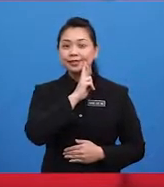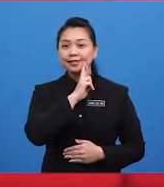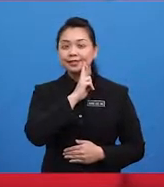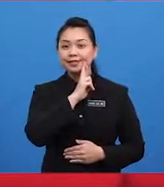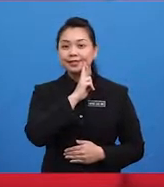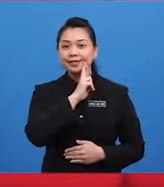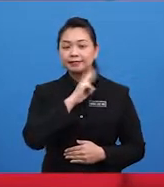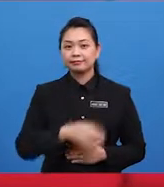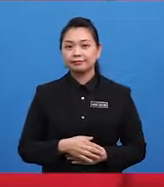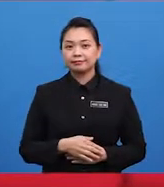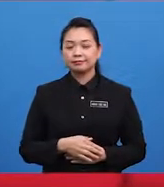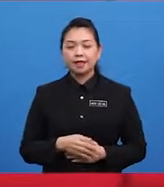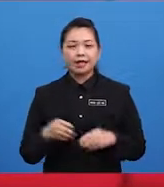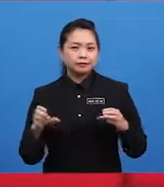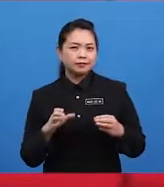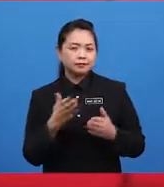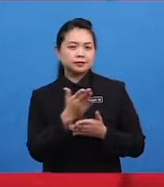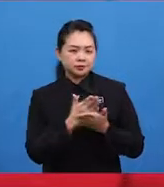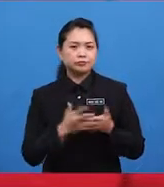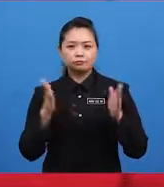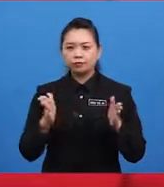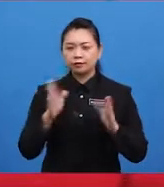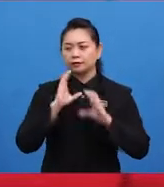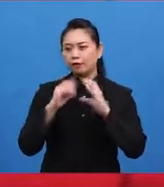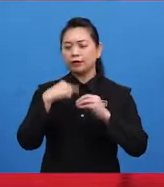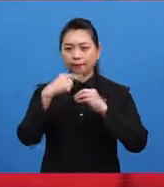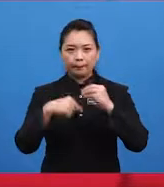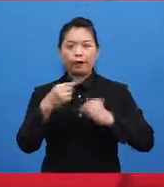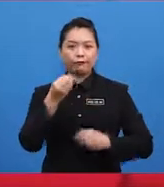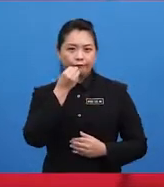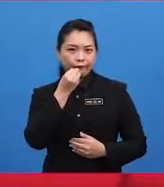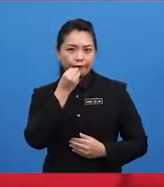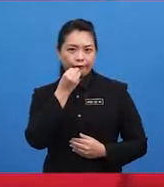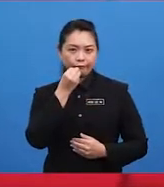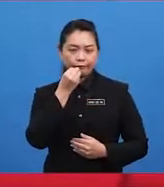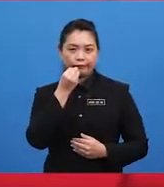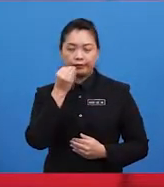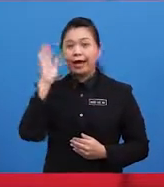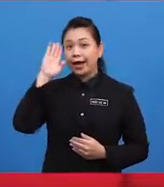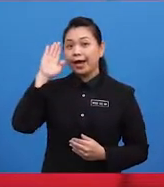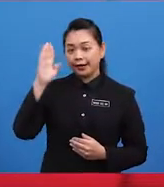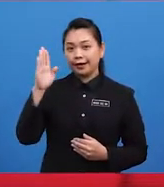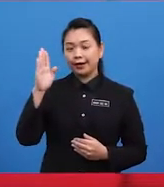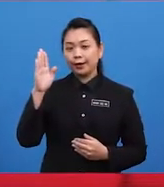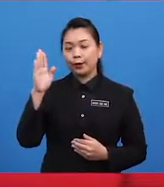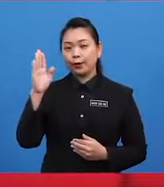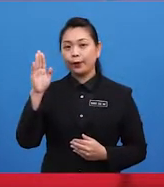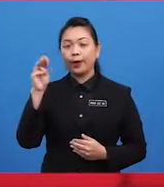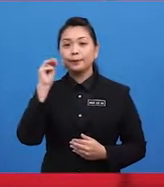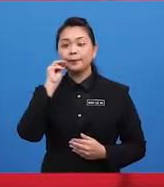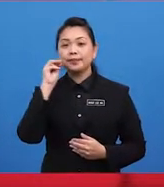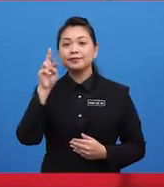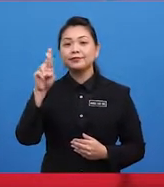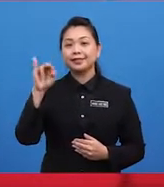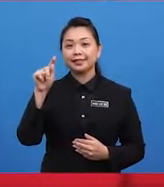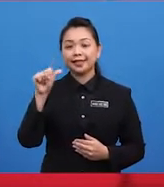Did somebody talk about food? Oh, hello, Miss Rita and my dear